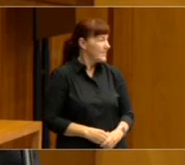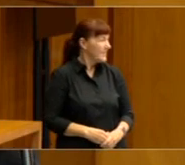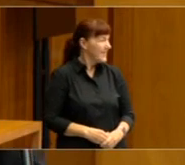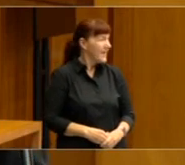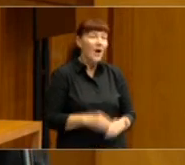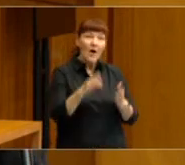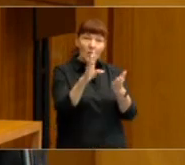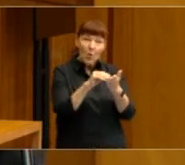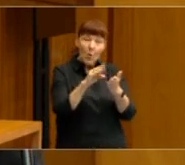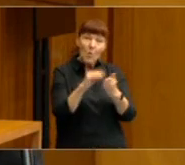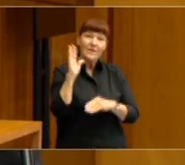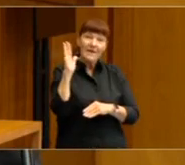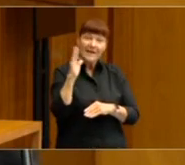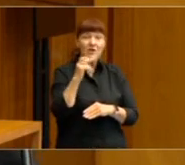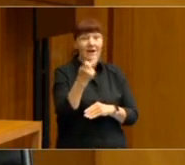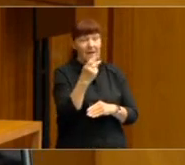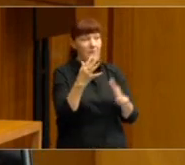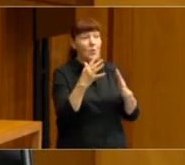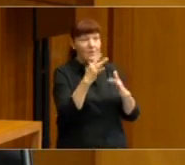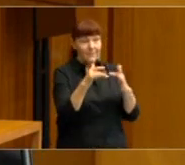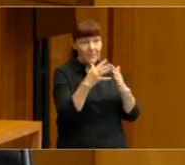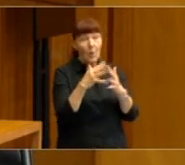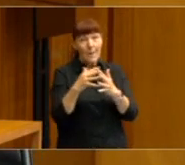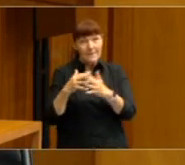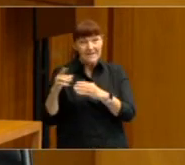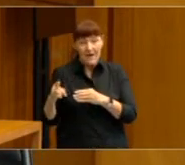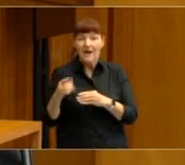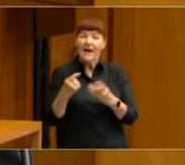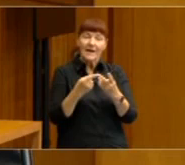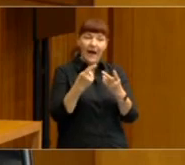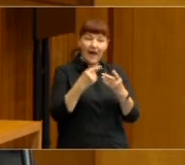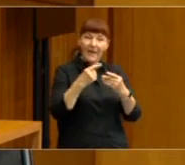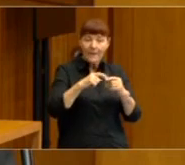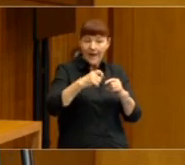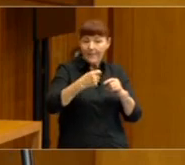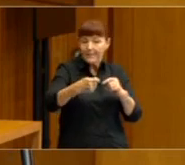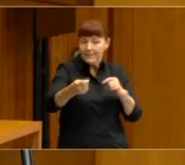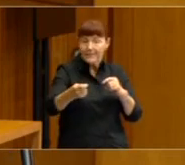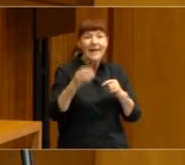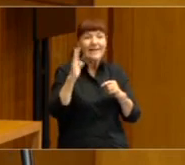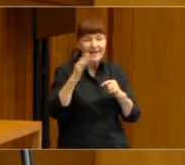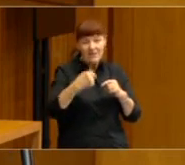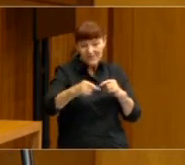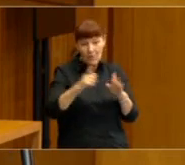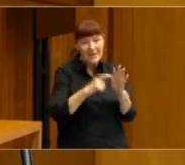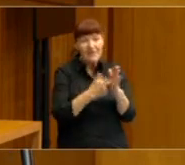be available on our website as will be some more information about our lecture series for the rest of the year. And thank you once again.